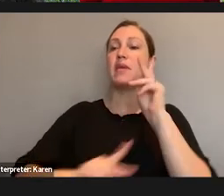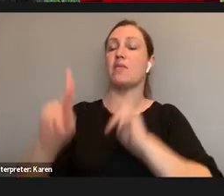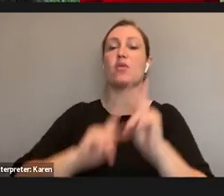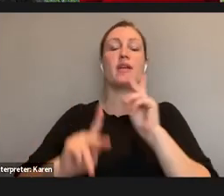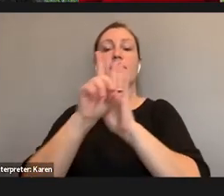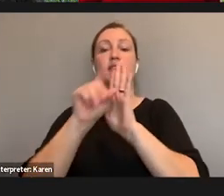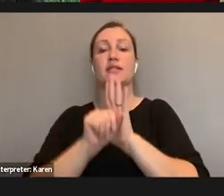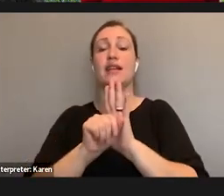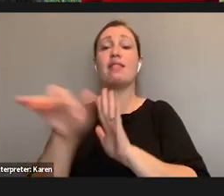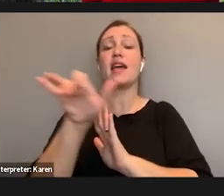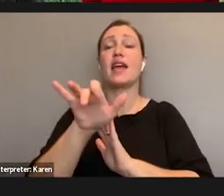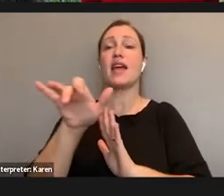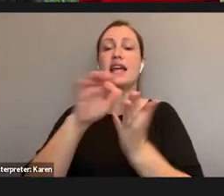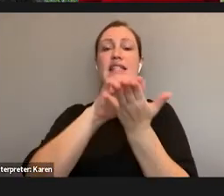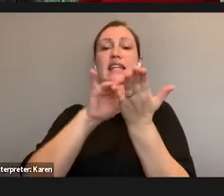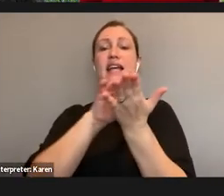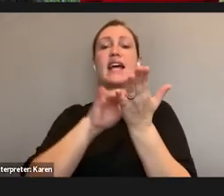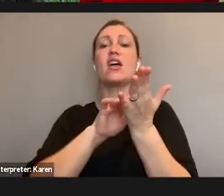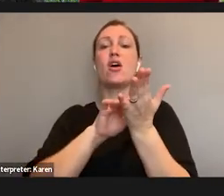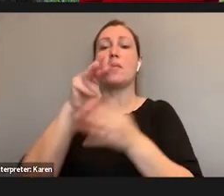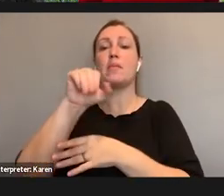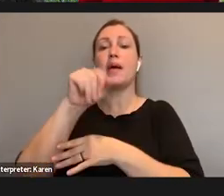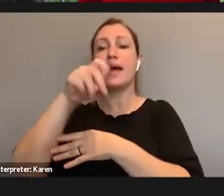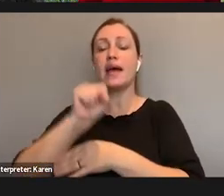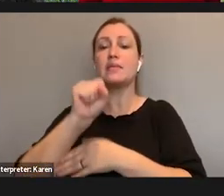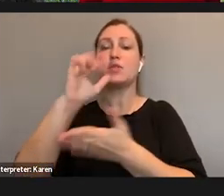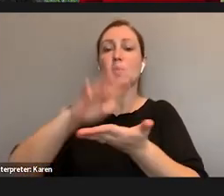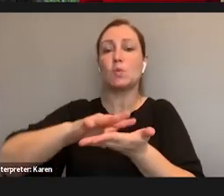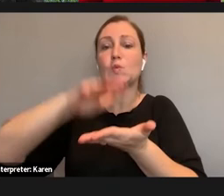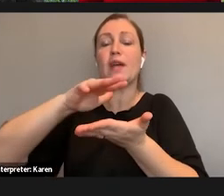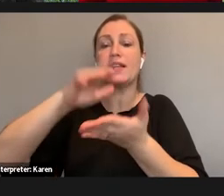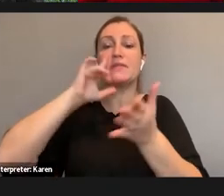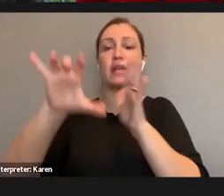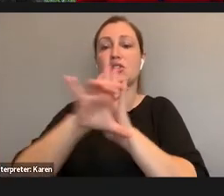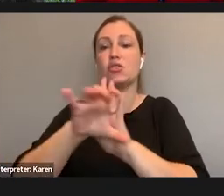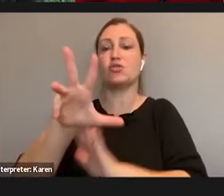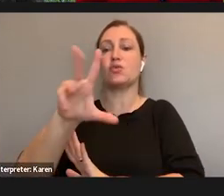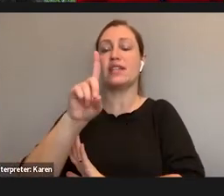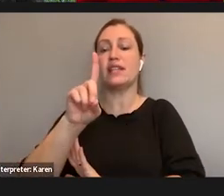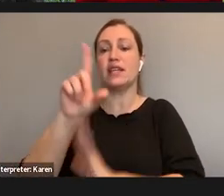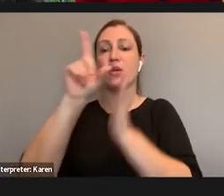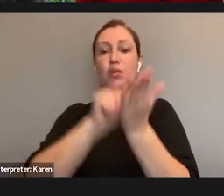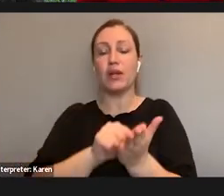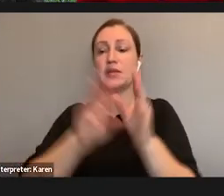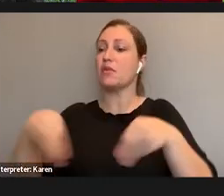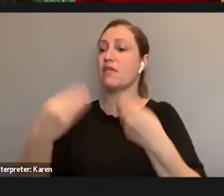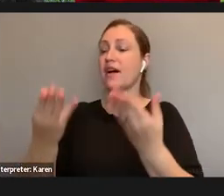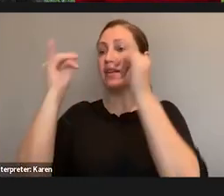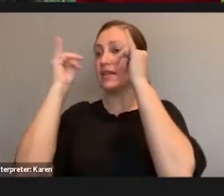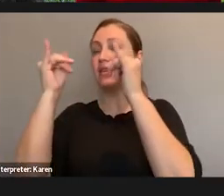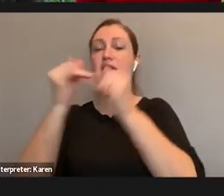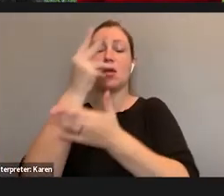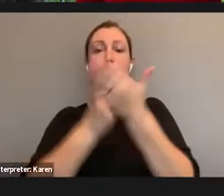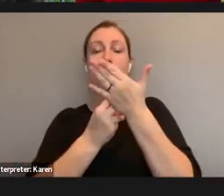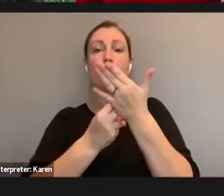maps, raised figures, 3D prints, providing instructions in both audio and visual